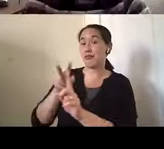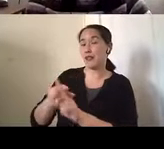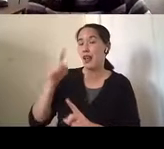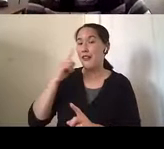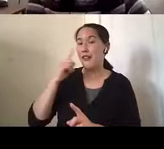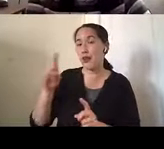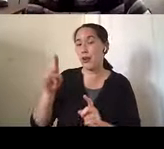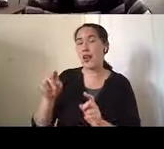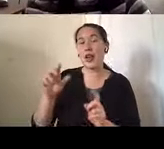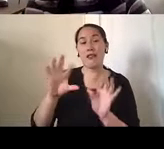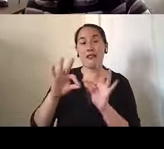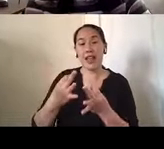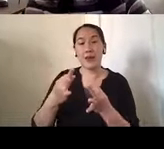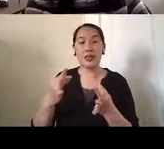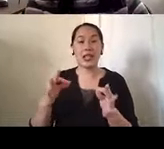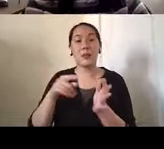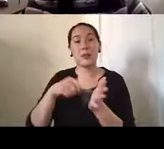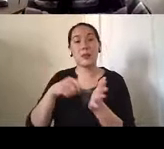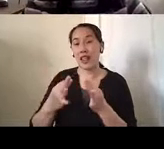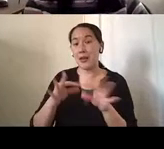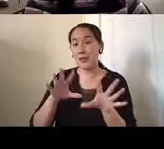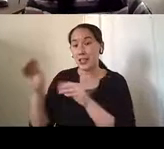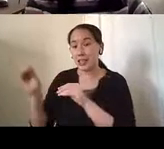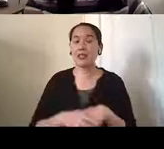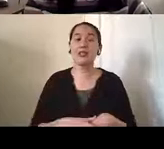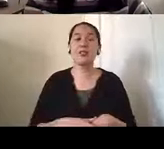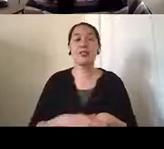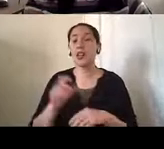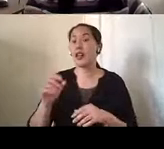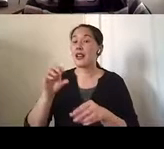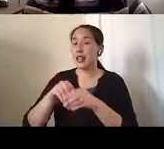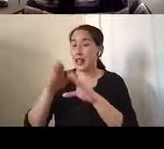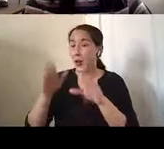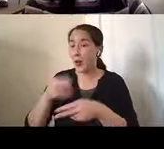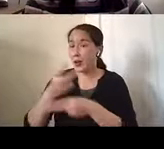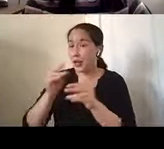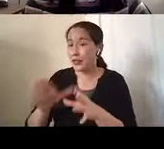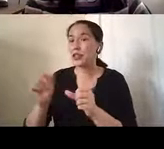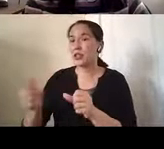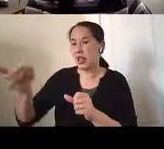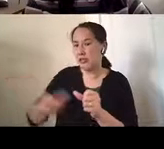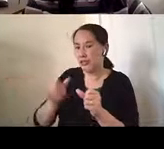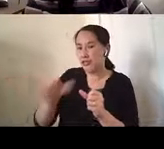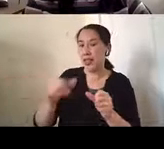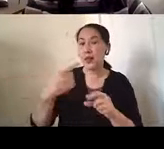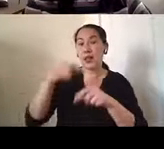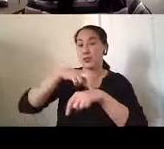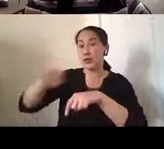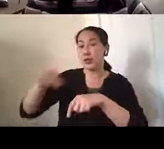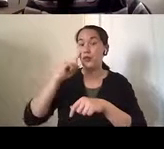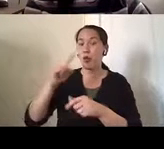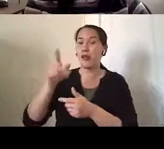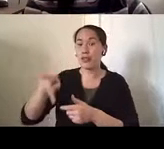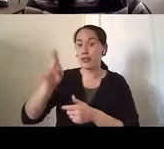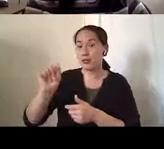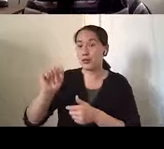interventions. So like our caregiver did hiring, uh, in-home caregivers. Um, we can also refer for physical therapy